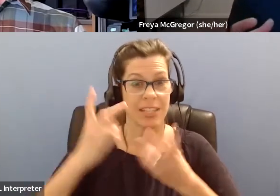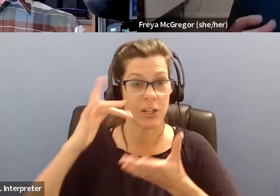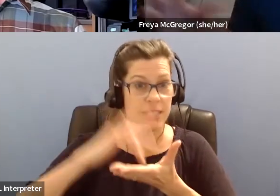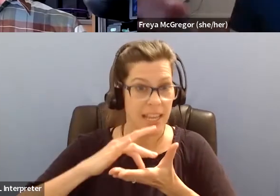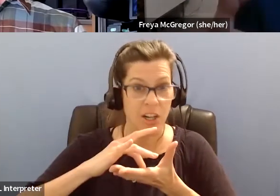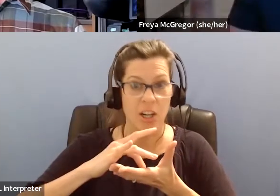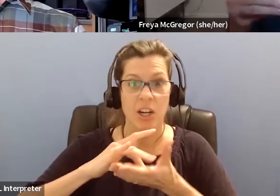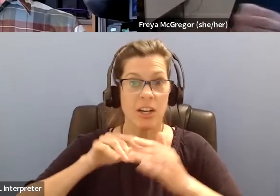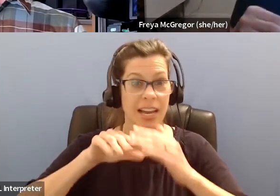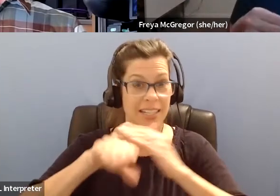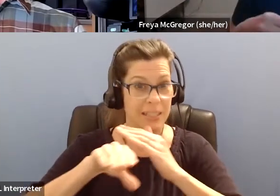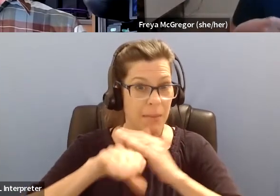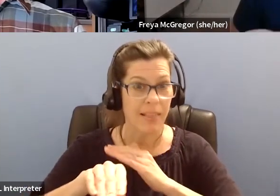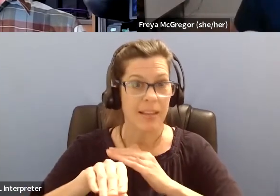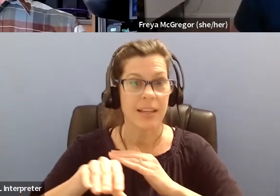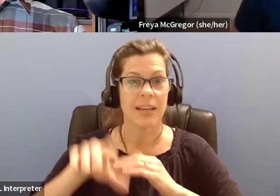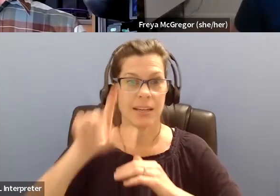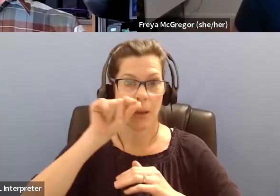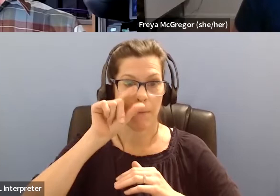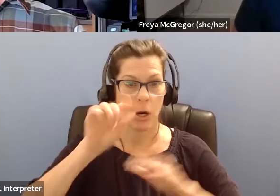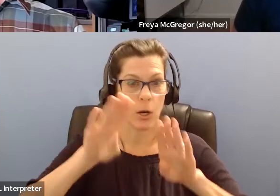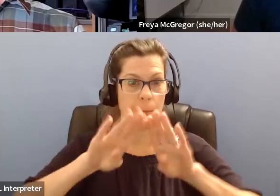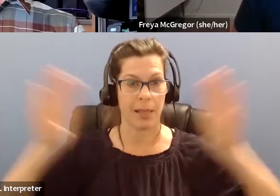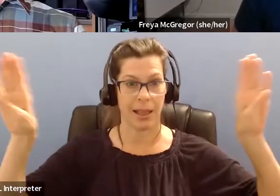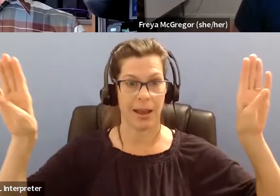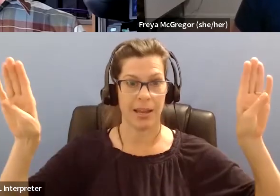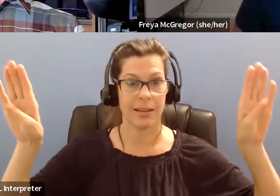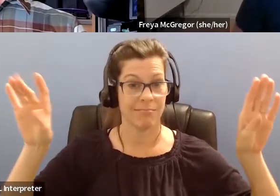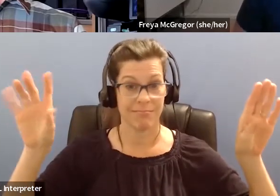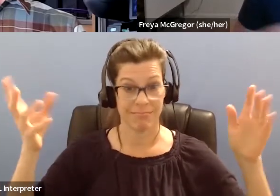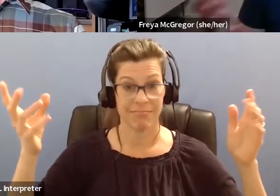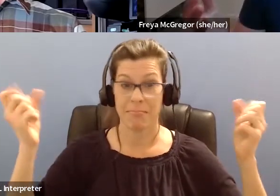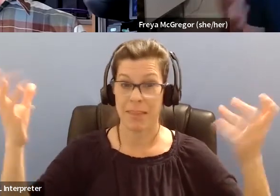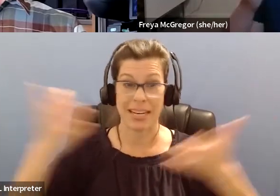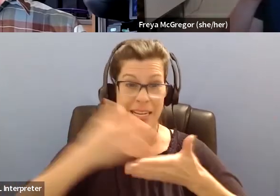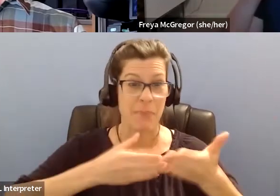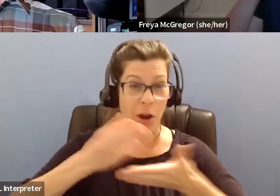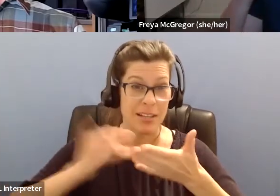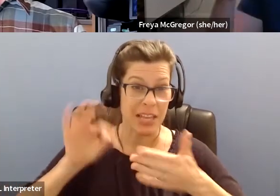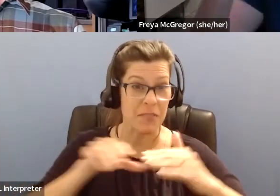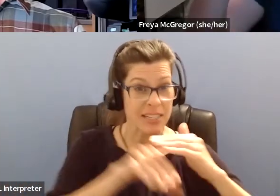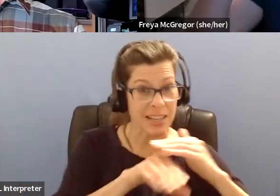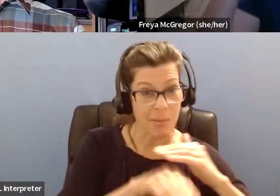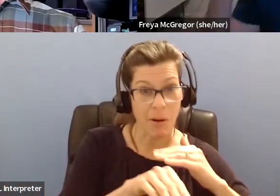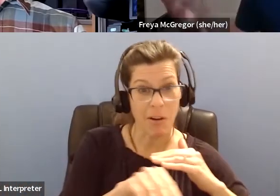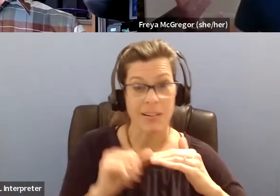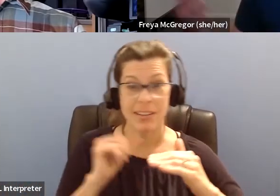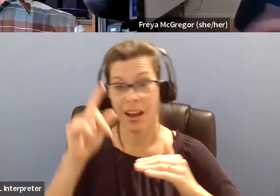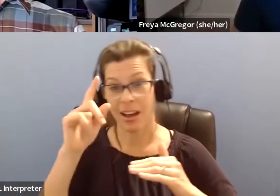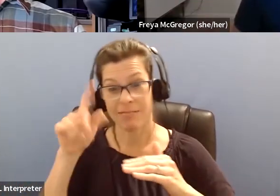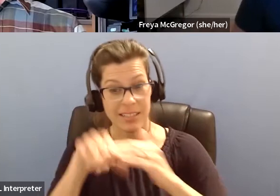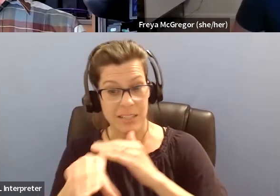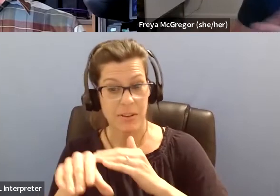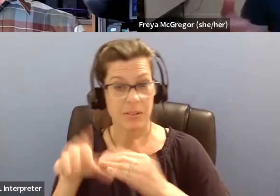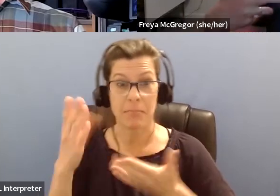blind. There's many components that make up whether it's really accessible or not. Um, including things that you might not think of if you don't have a